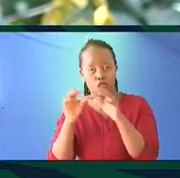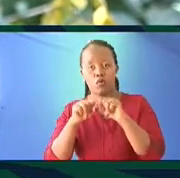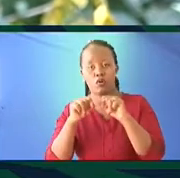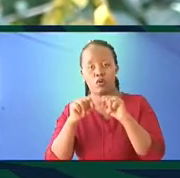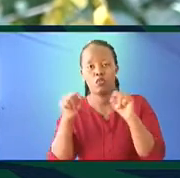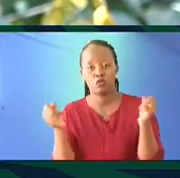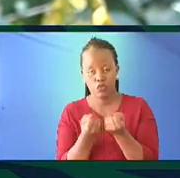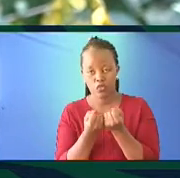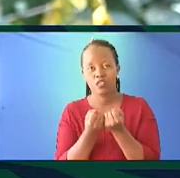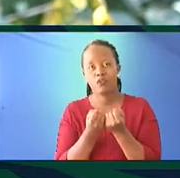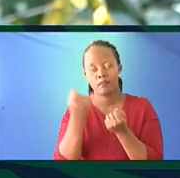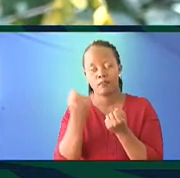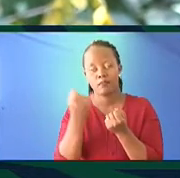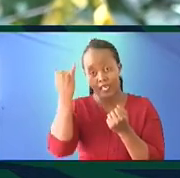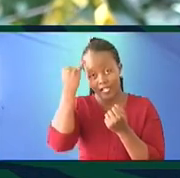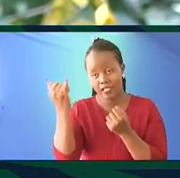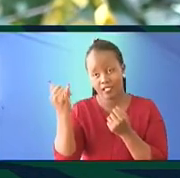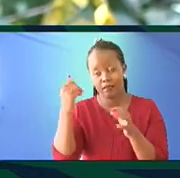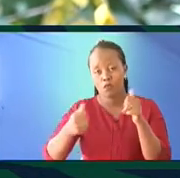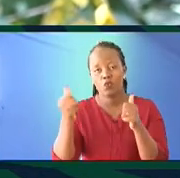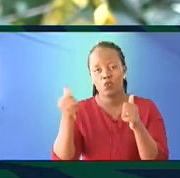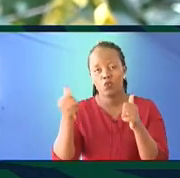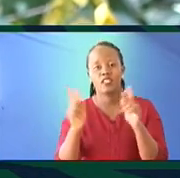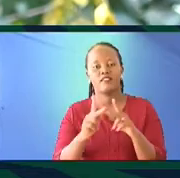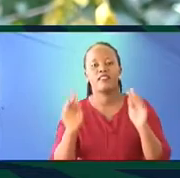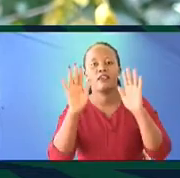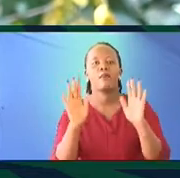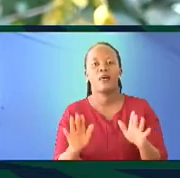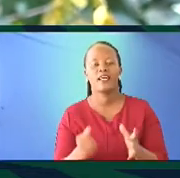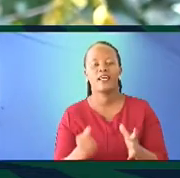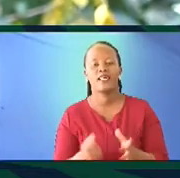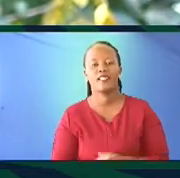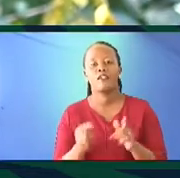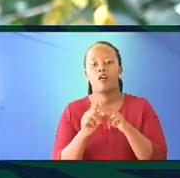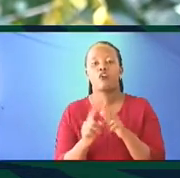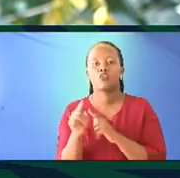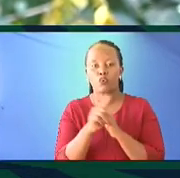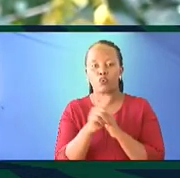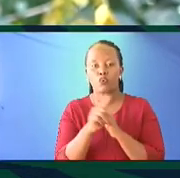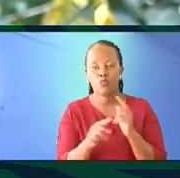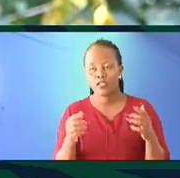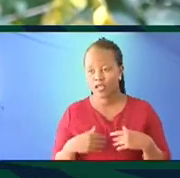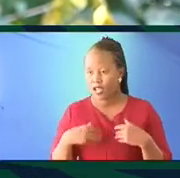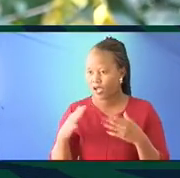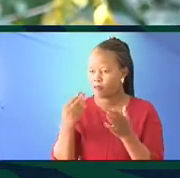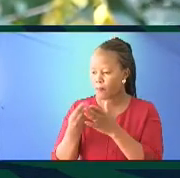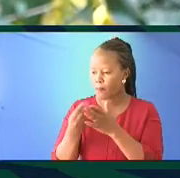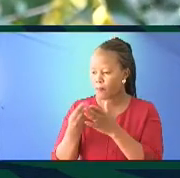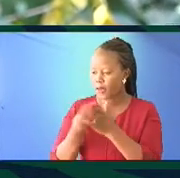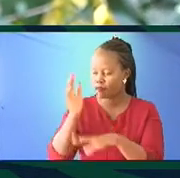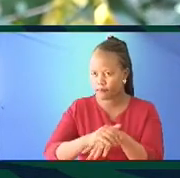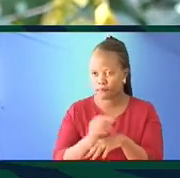sociological aspect of it is very important. At the end of the day, there will be the coin coming,